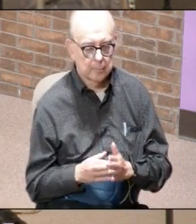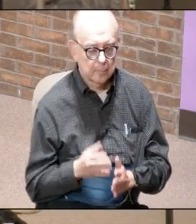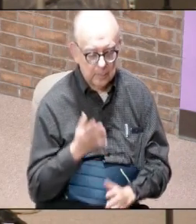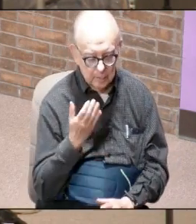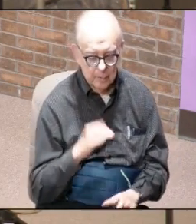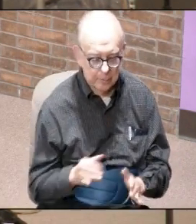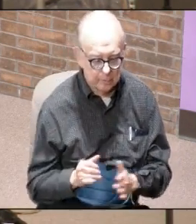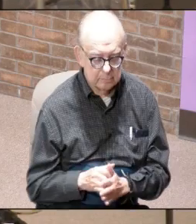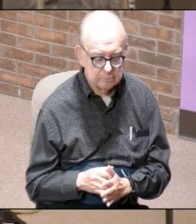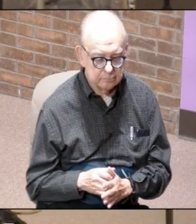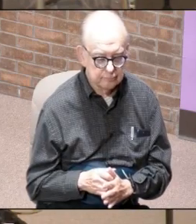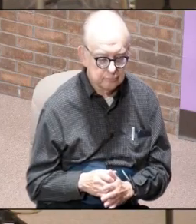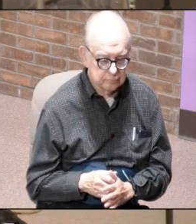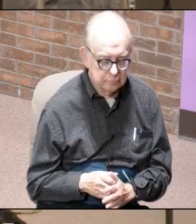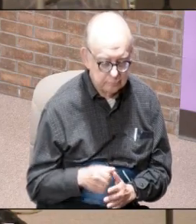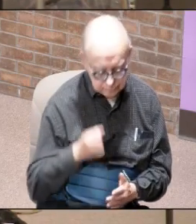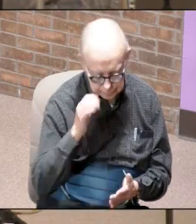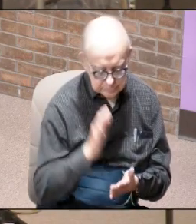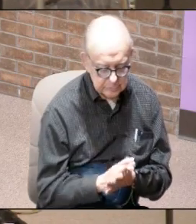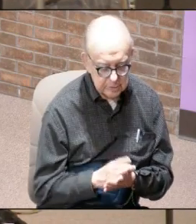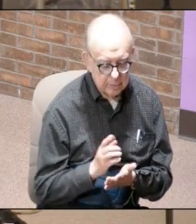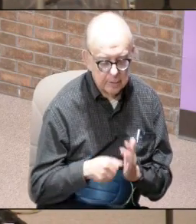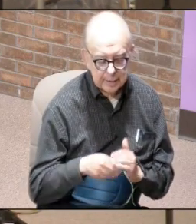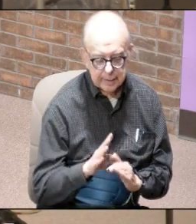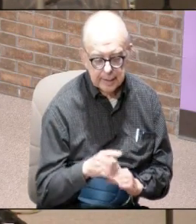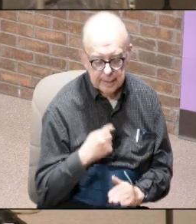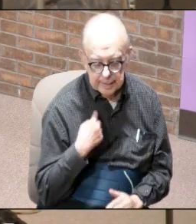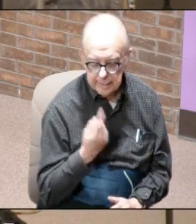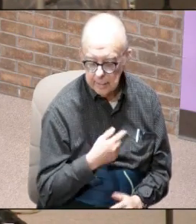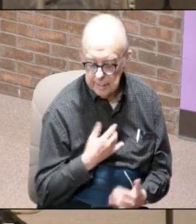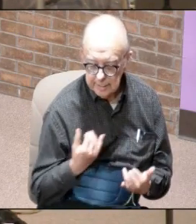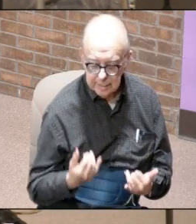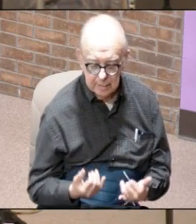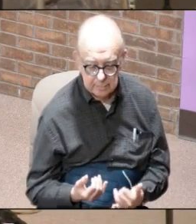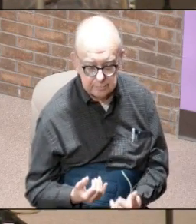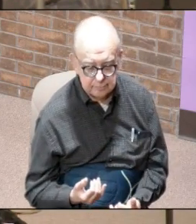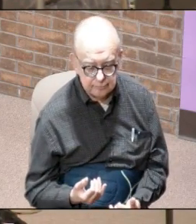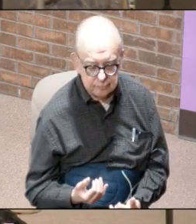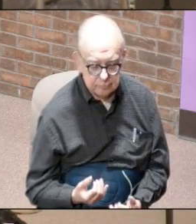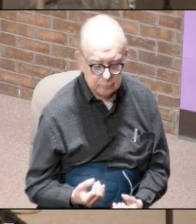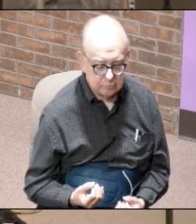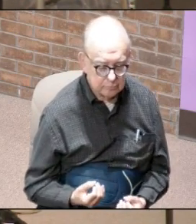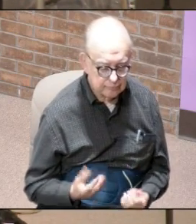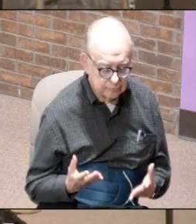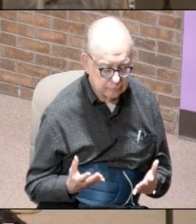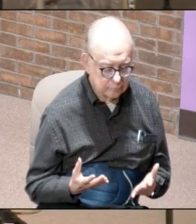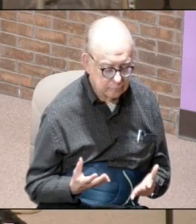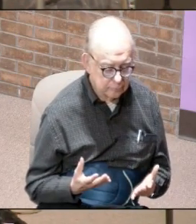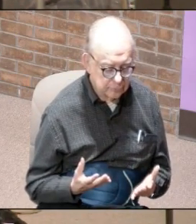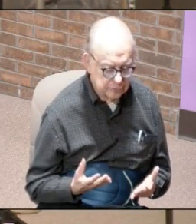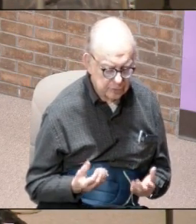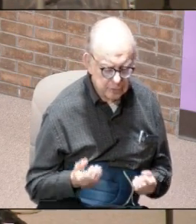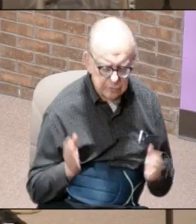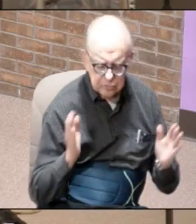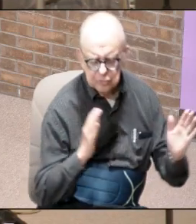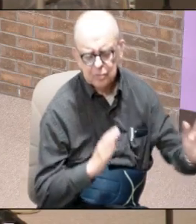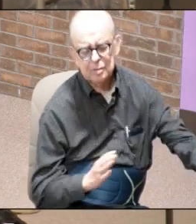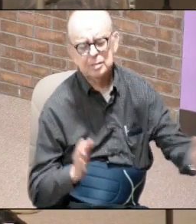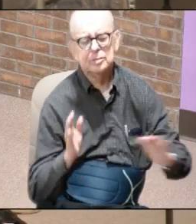am I doing this because I believe this is what God is saying to us right now there is so much external noise